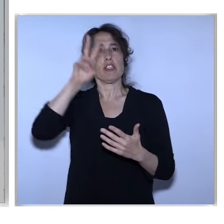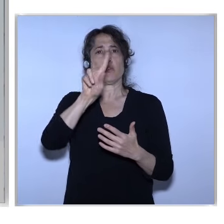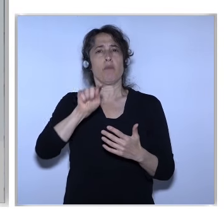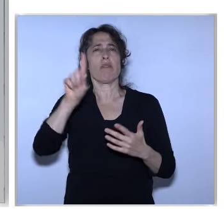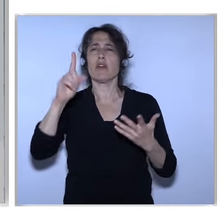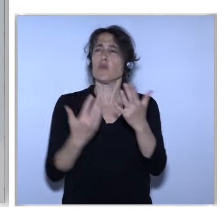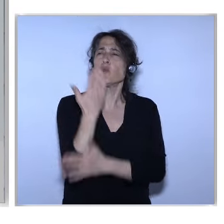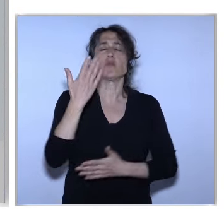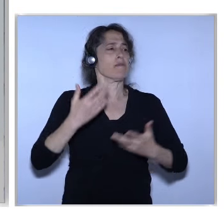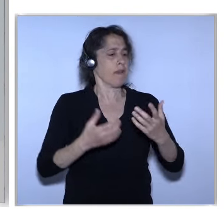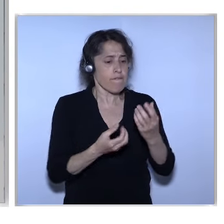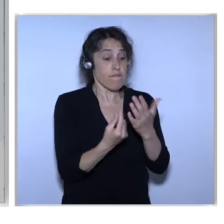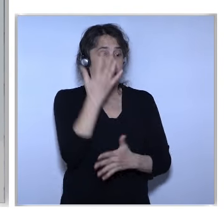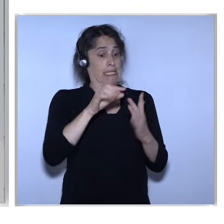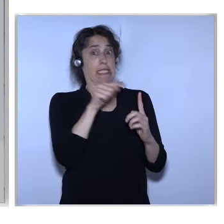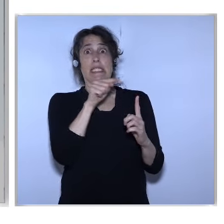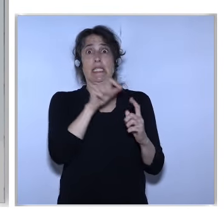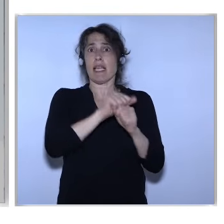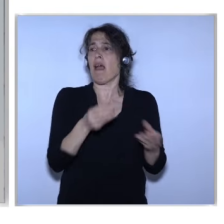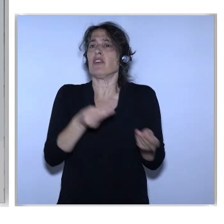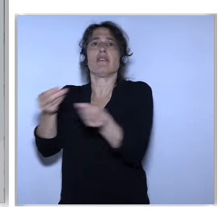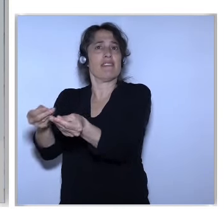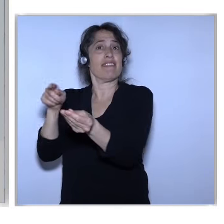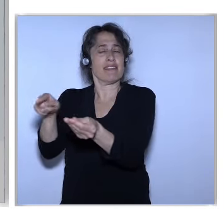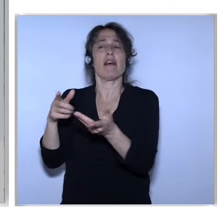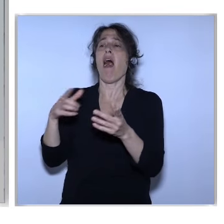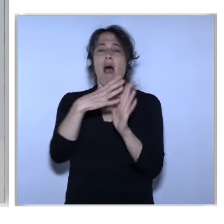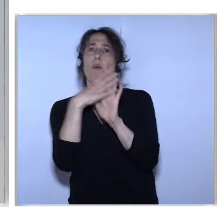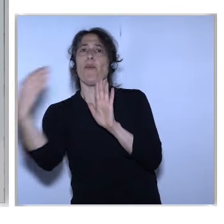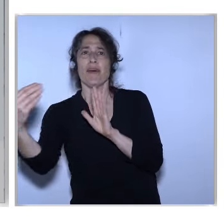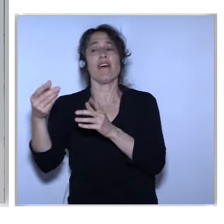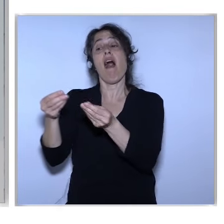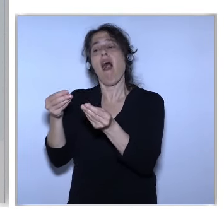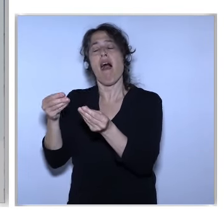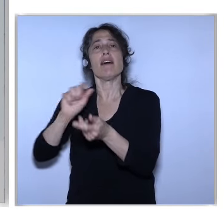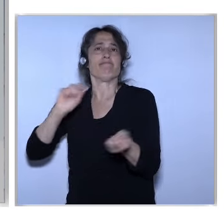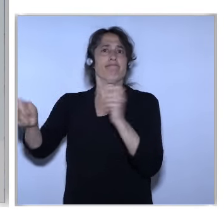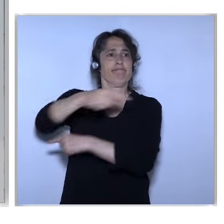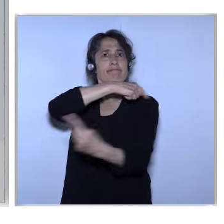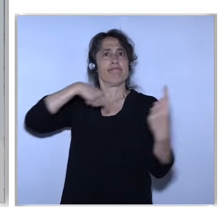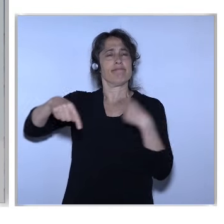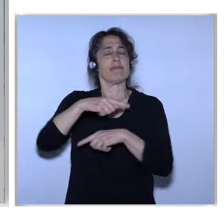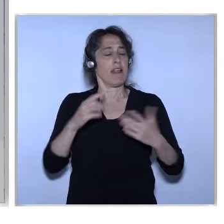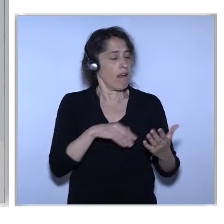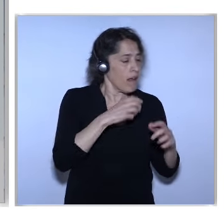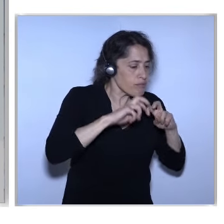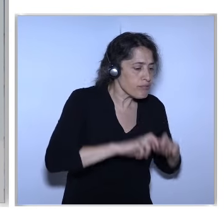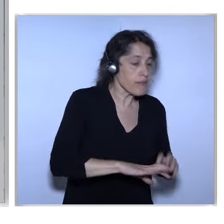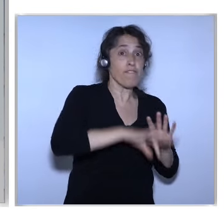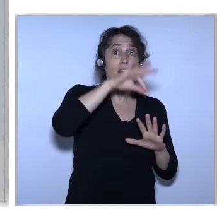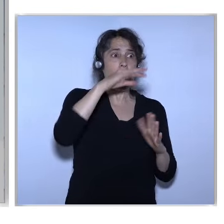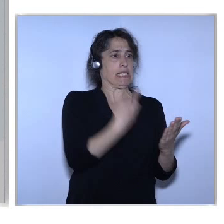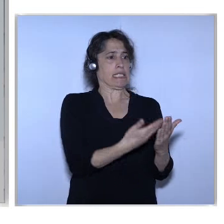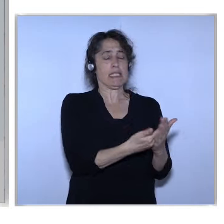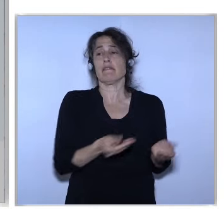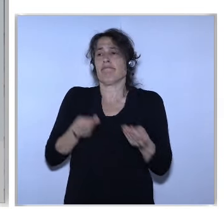Sharing The process And sharing The outcomes These are Now there are The kind of Focus areas